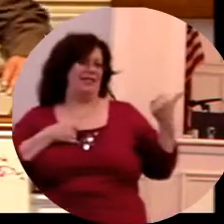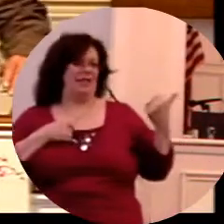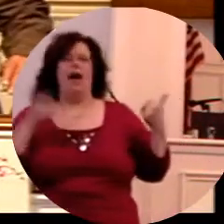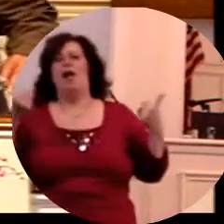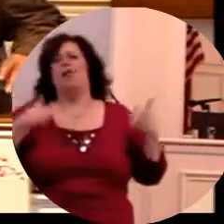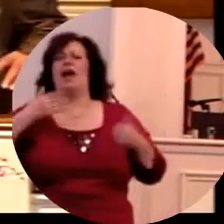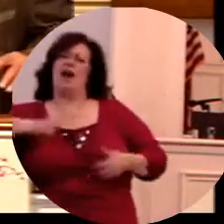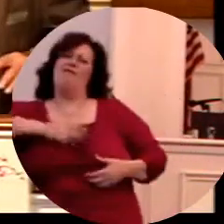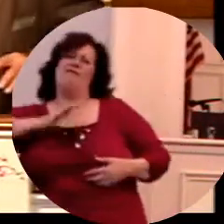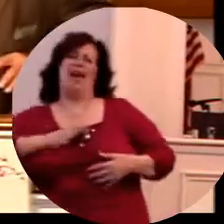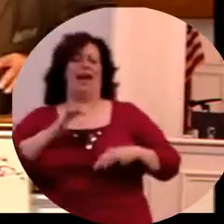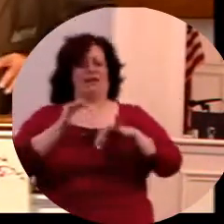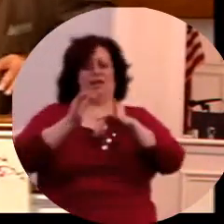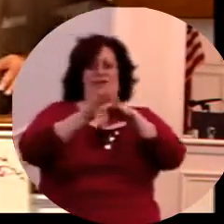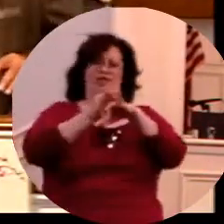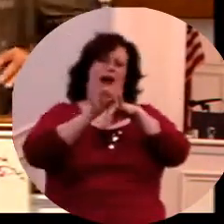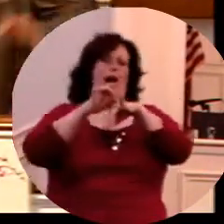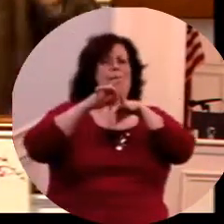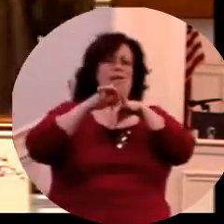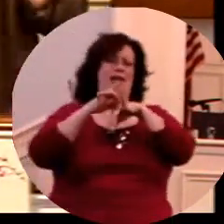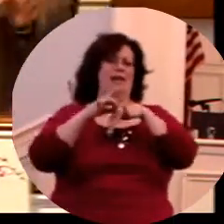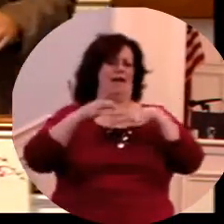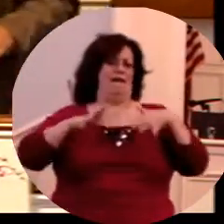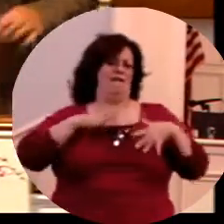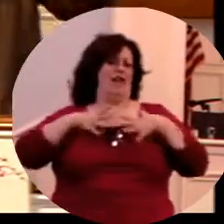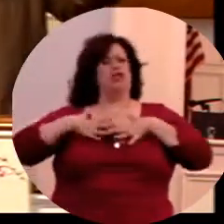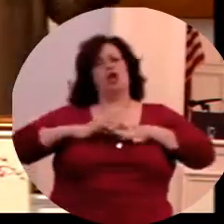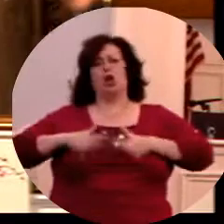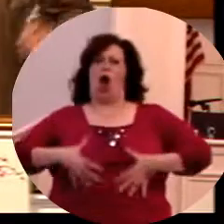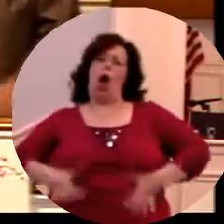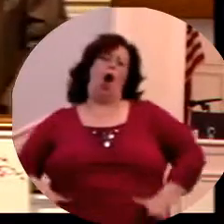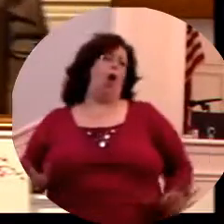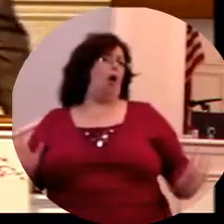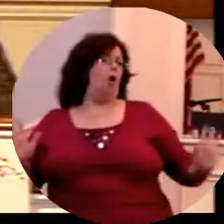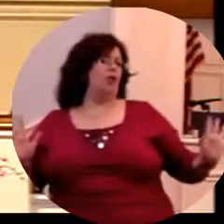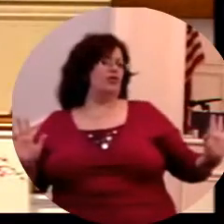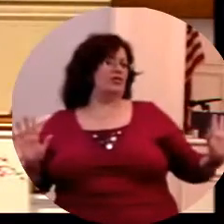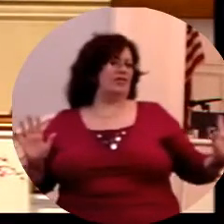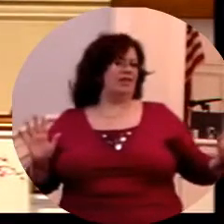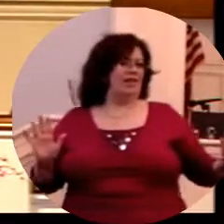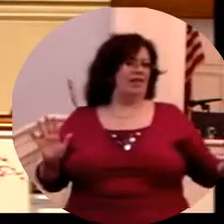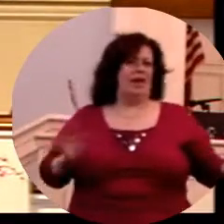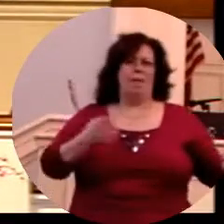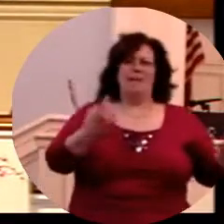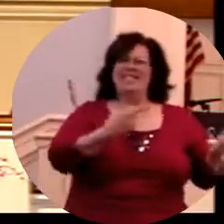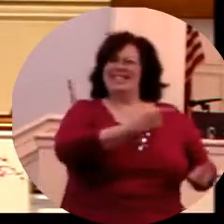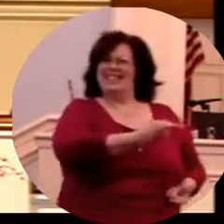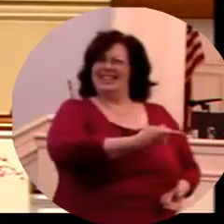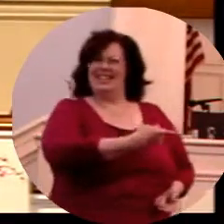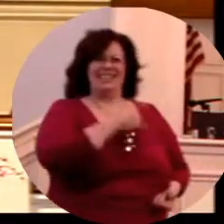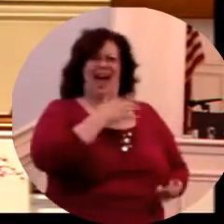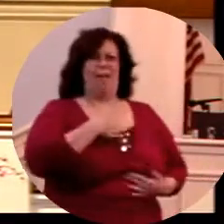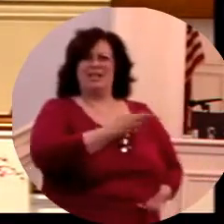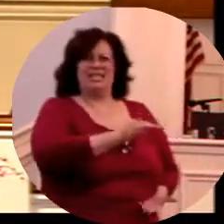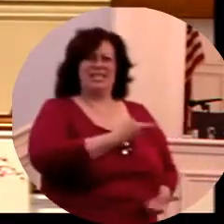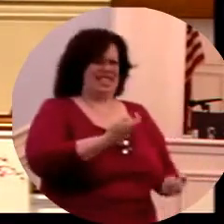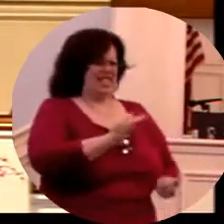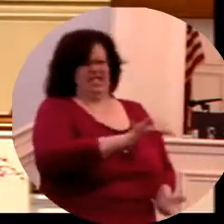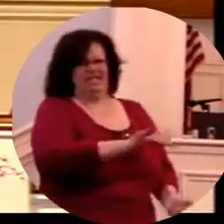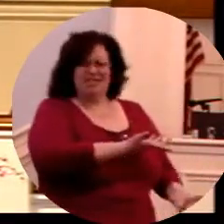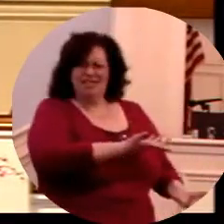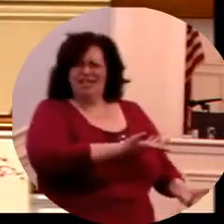oh, they've got the big diamonds and they've got the, they've got all the clothes, they've got all that. I want to tell you something, my friend, it's low down sin